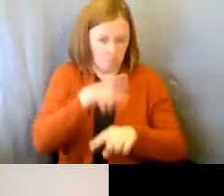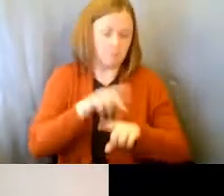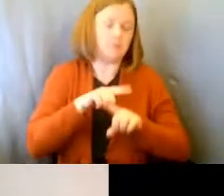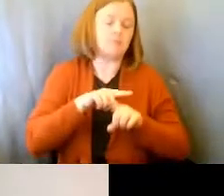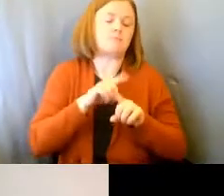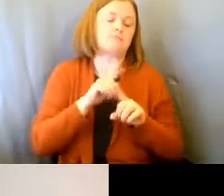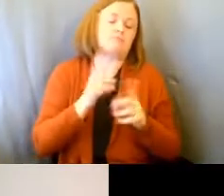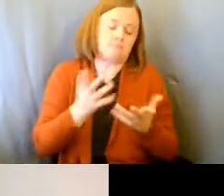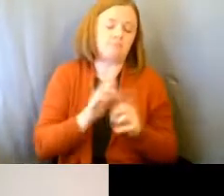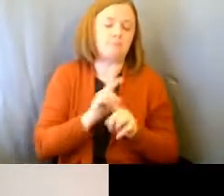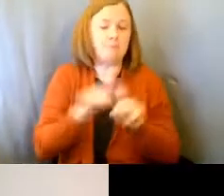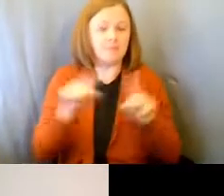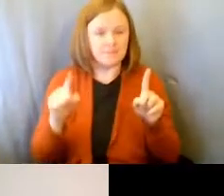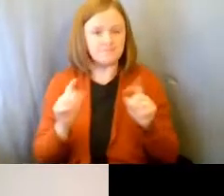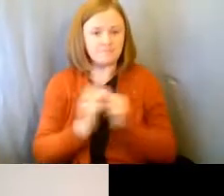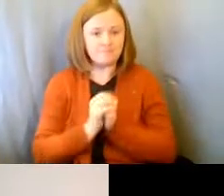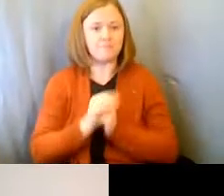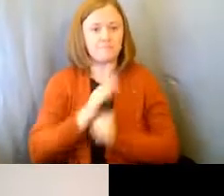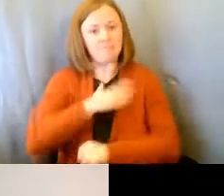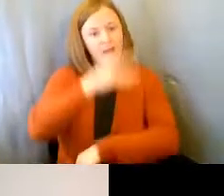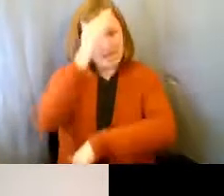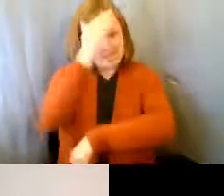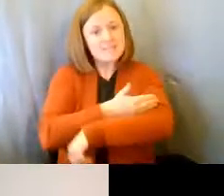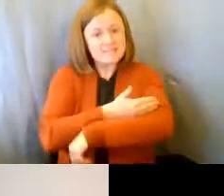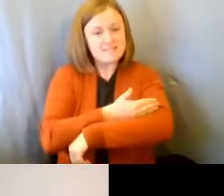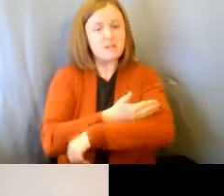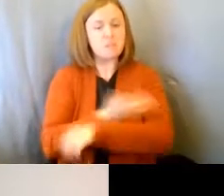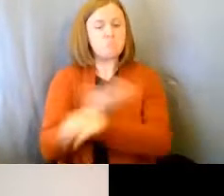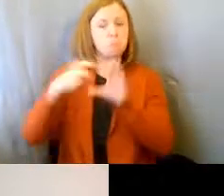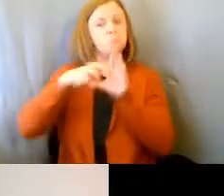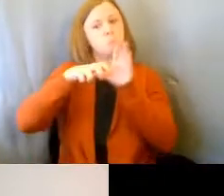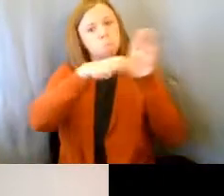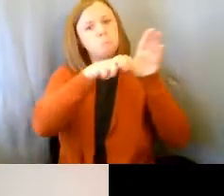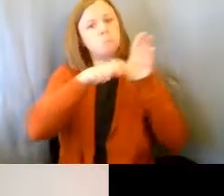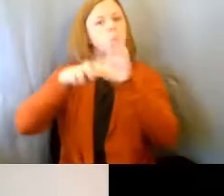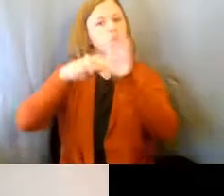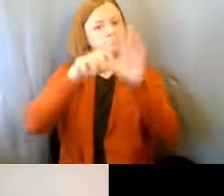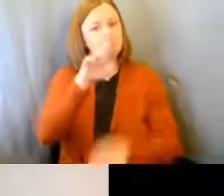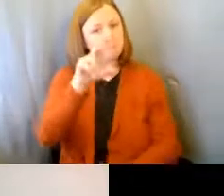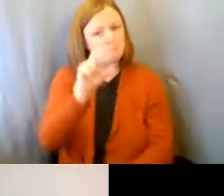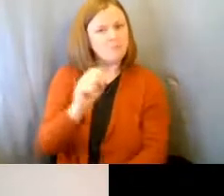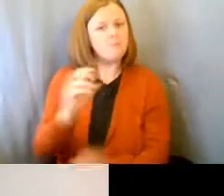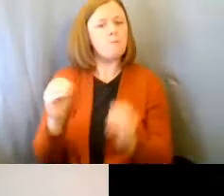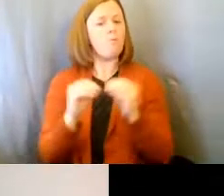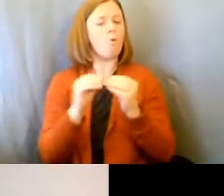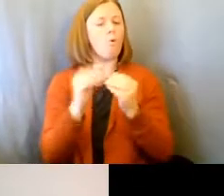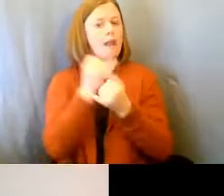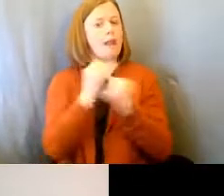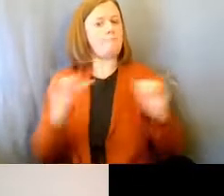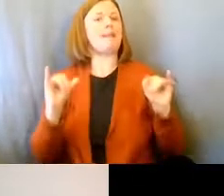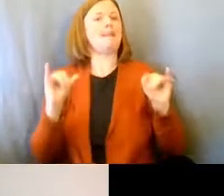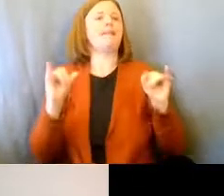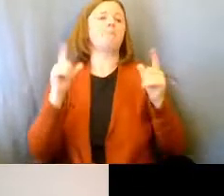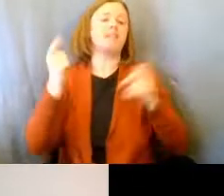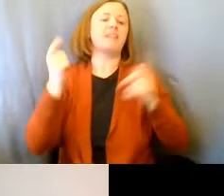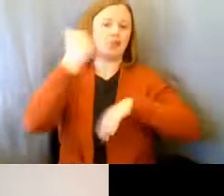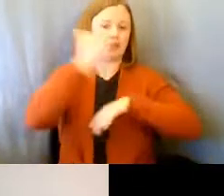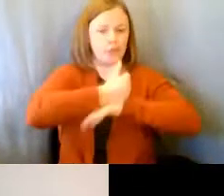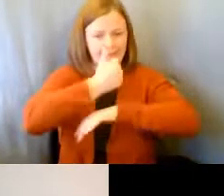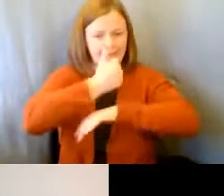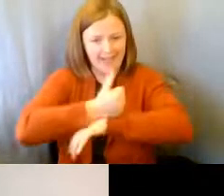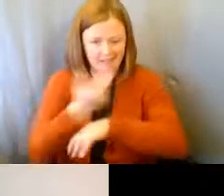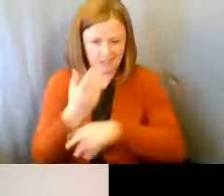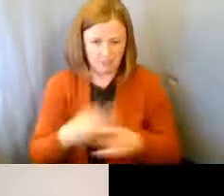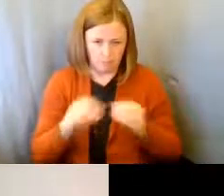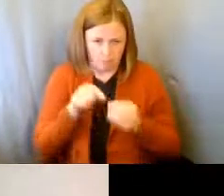But, you know, my son was back on the bus and doing things, again, more independently until things started shutting down a little